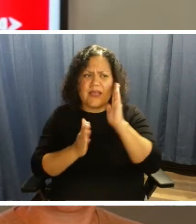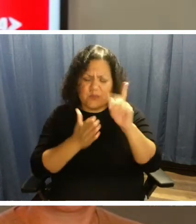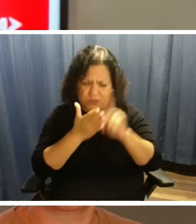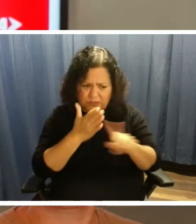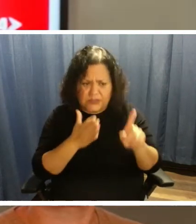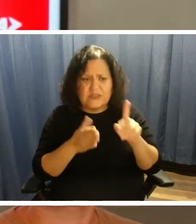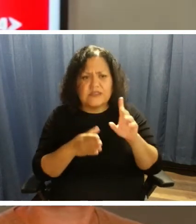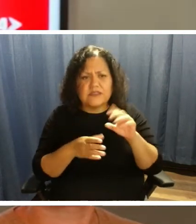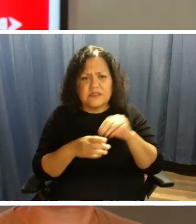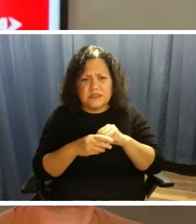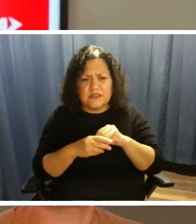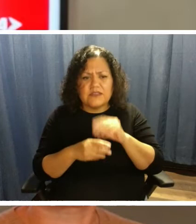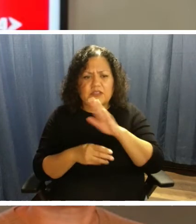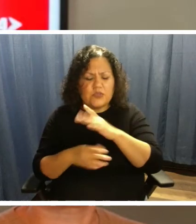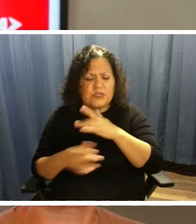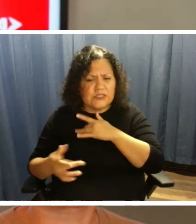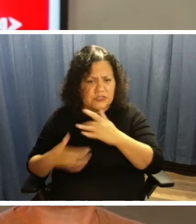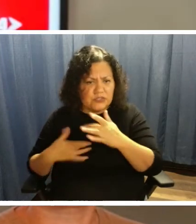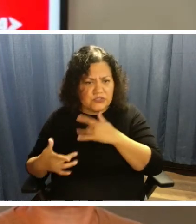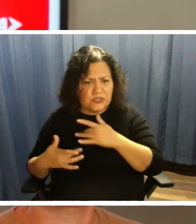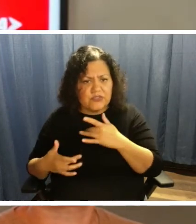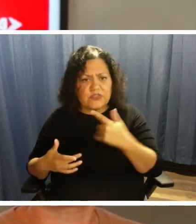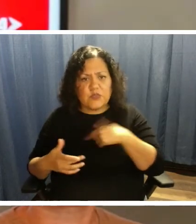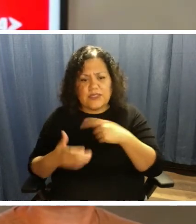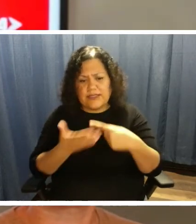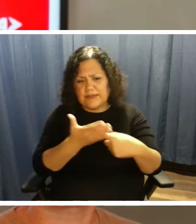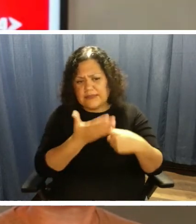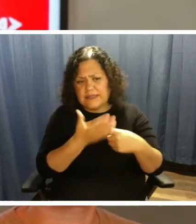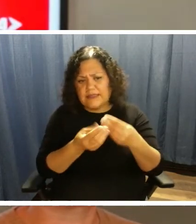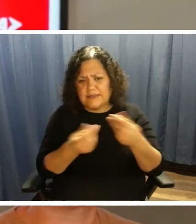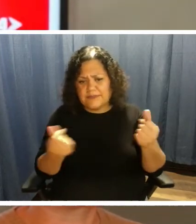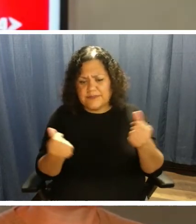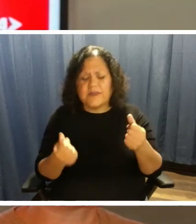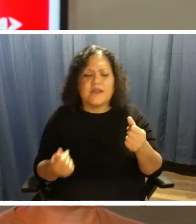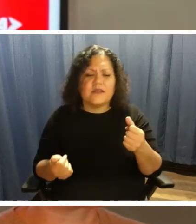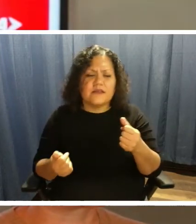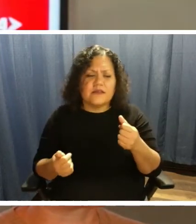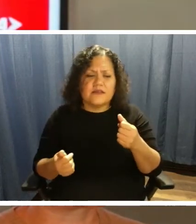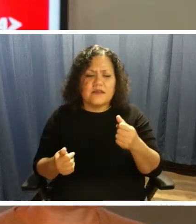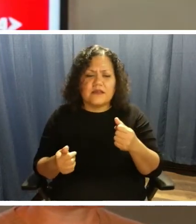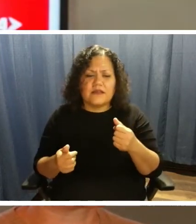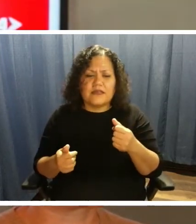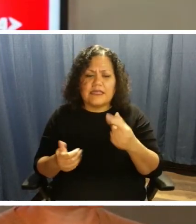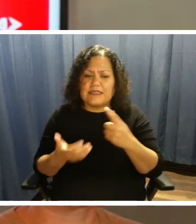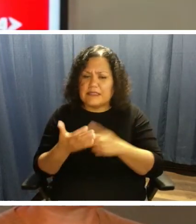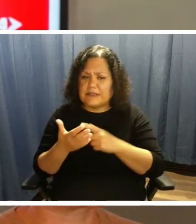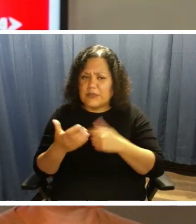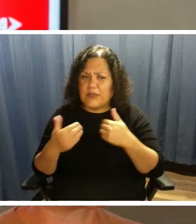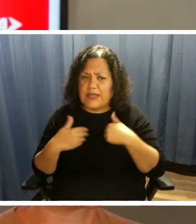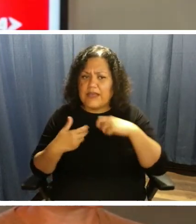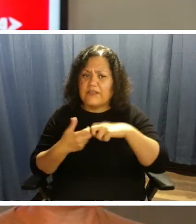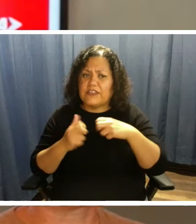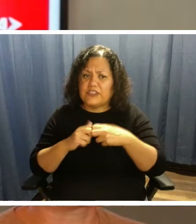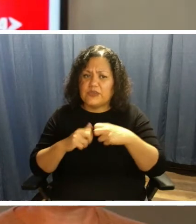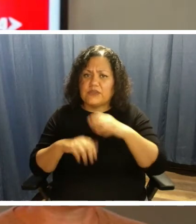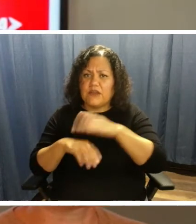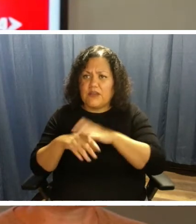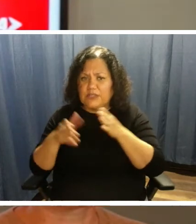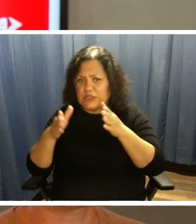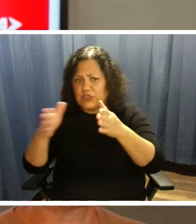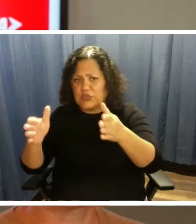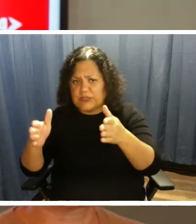your concerns so that we can address it. Now, sometimes, you know, there have been issues out on the road where